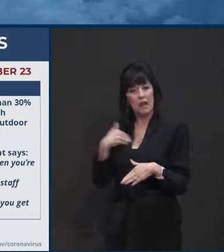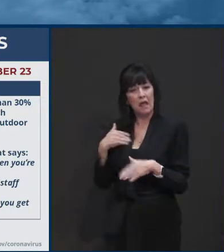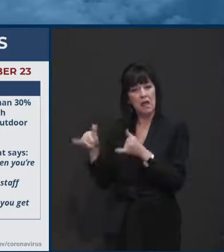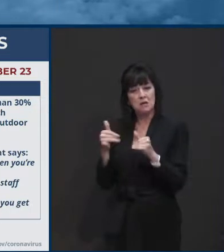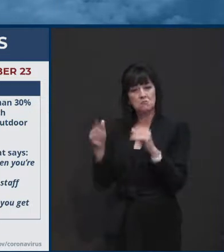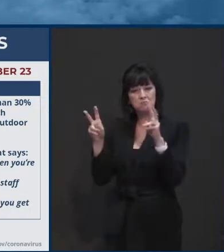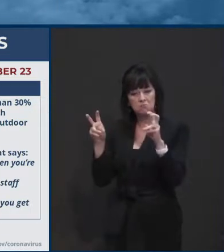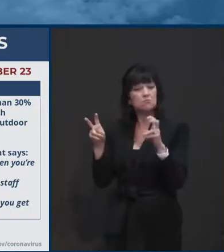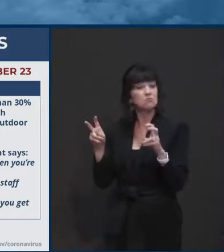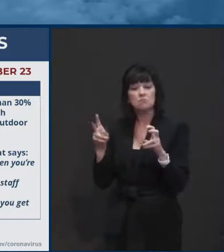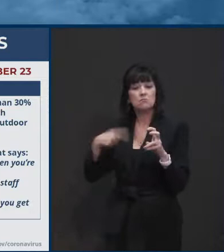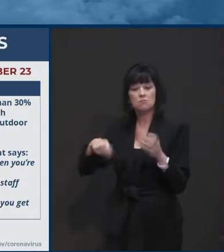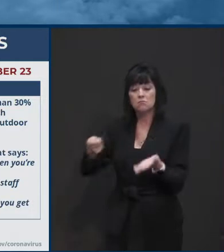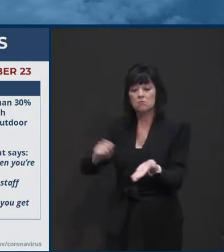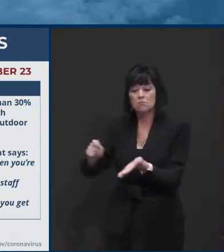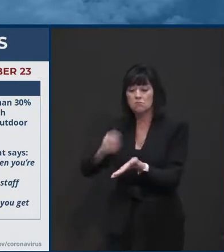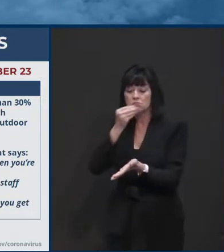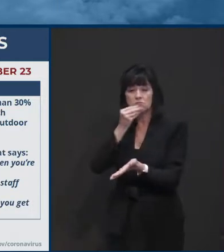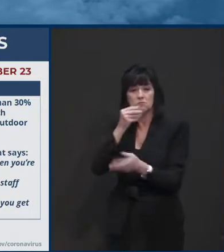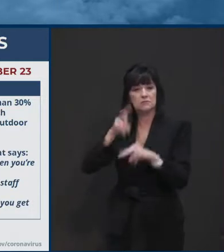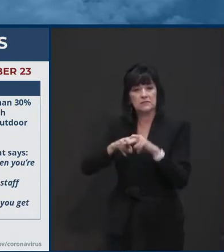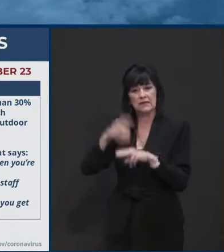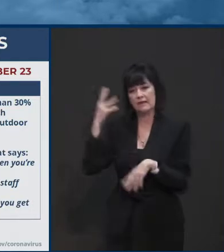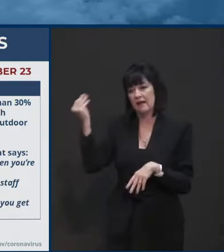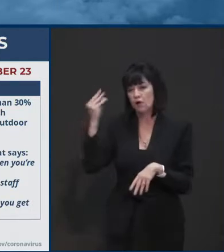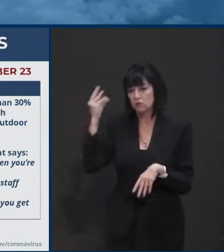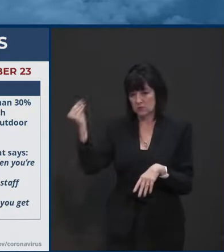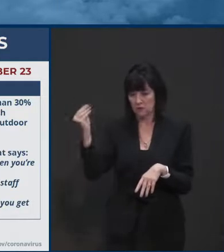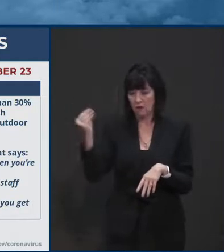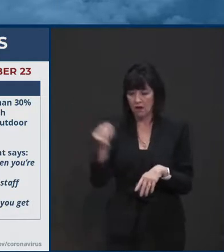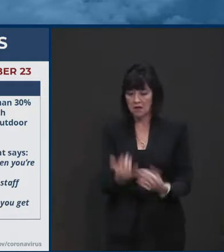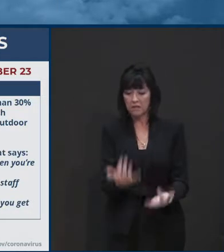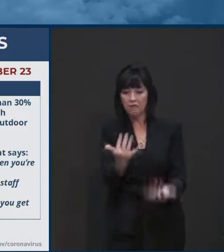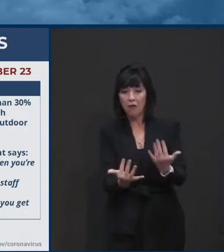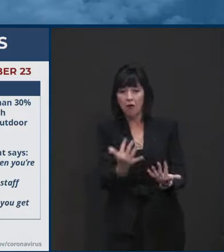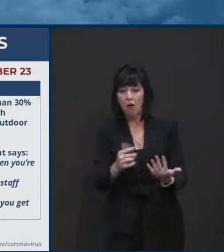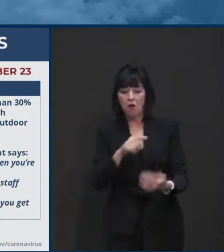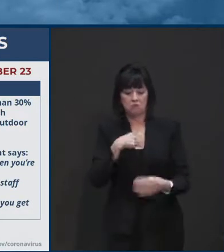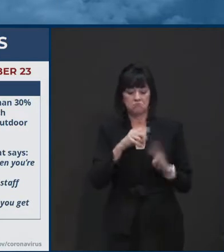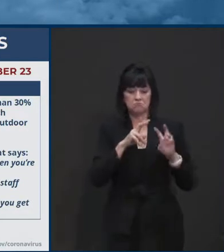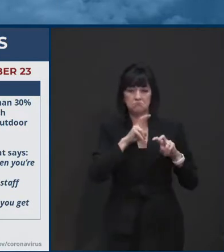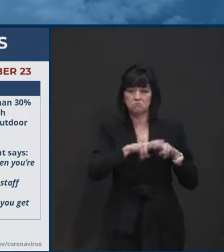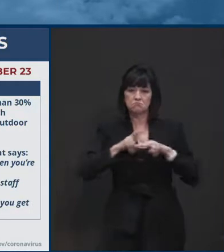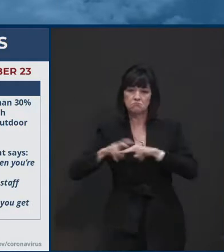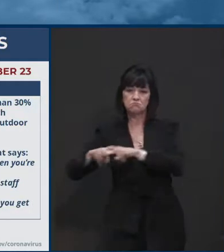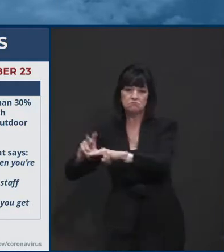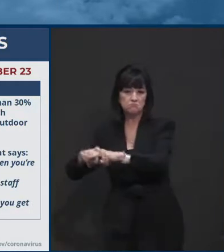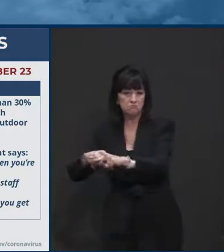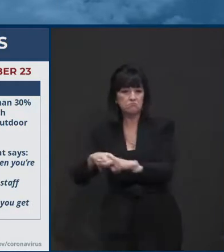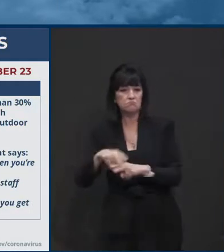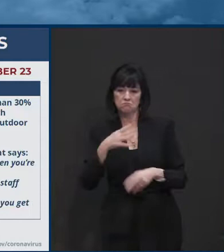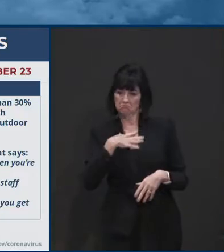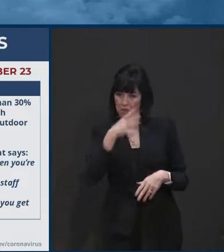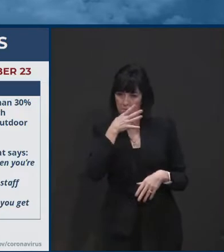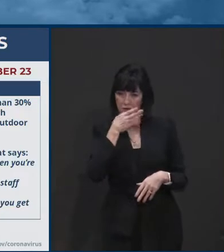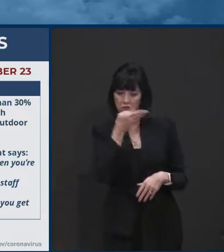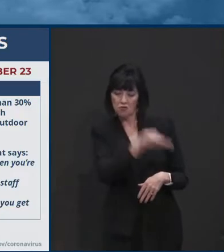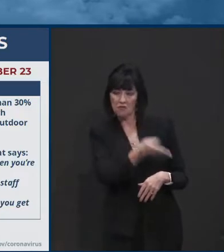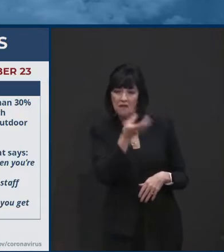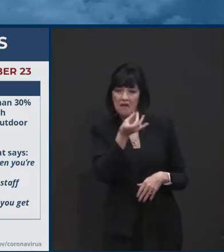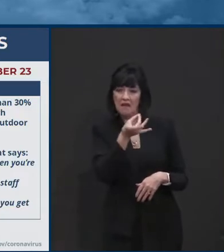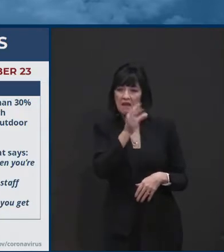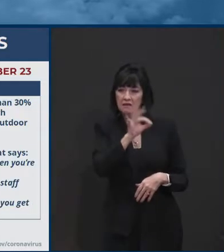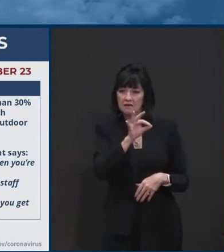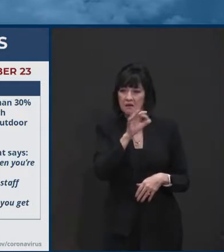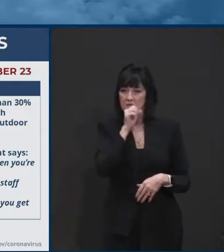fire pit there, and it was a little chilly, but certainly safer with my 89-year-old mother there than, uh,